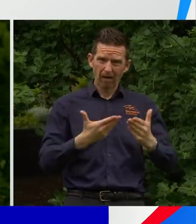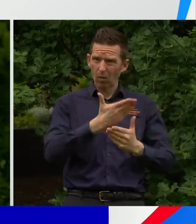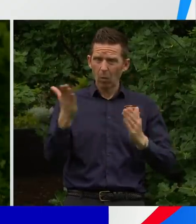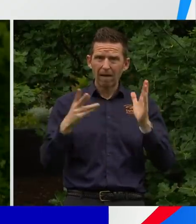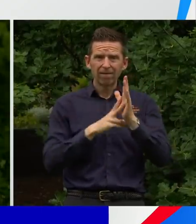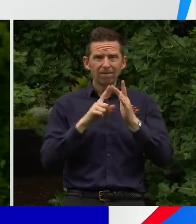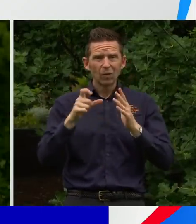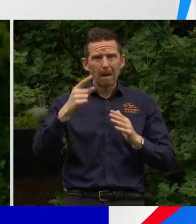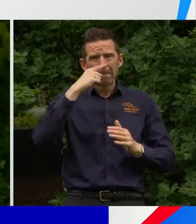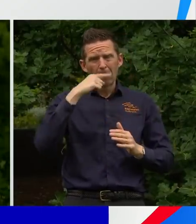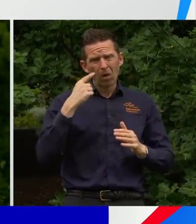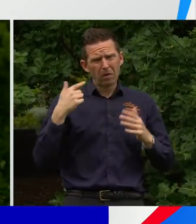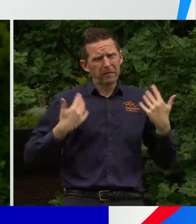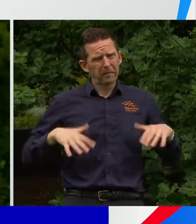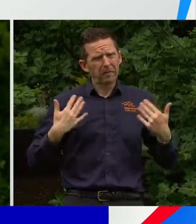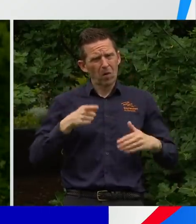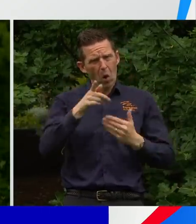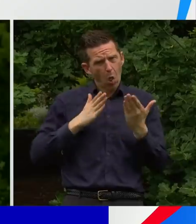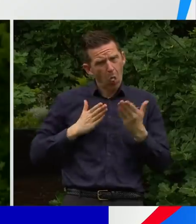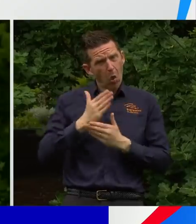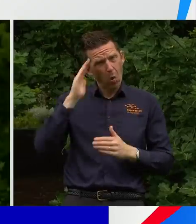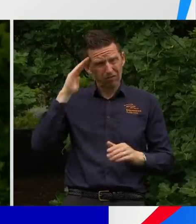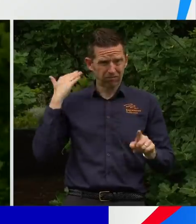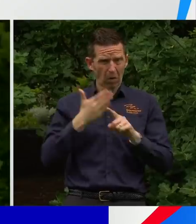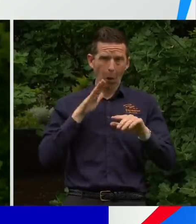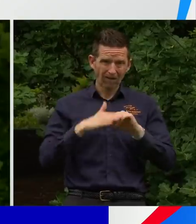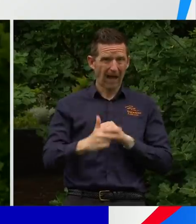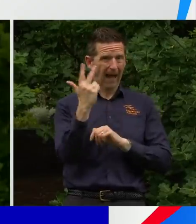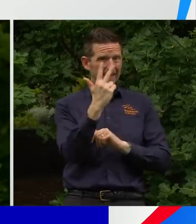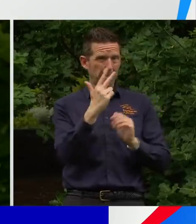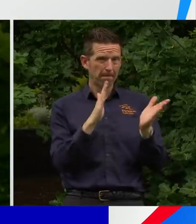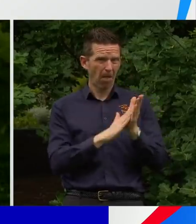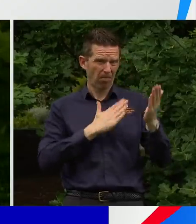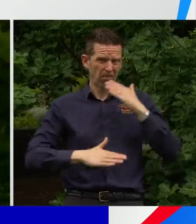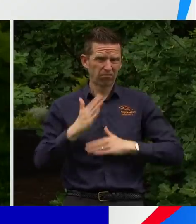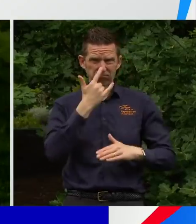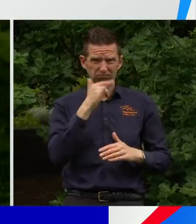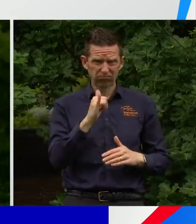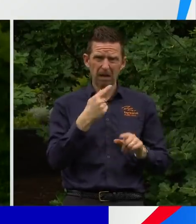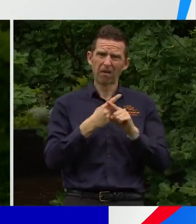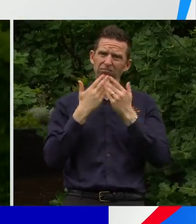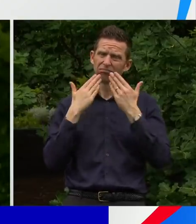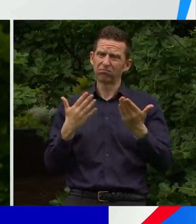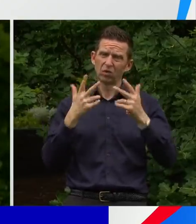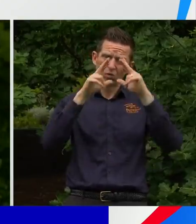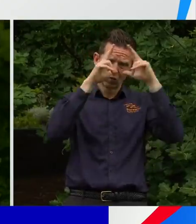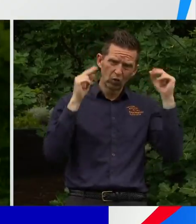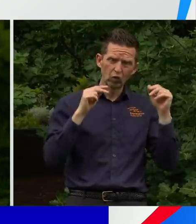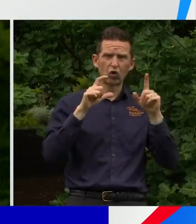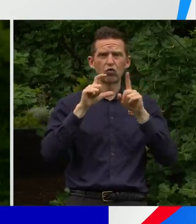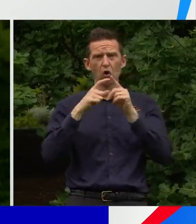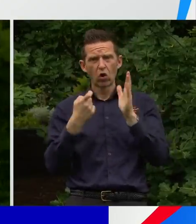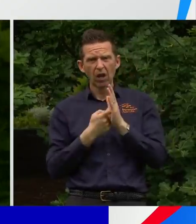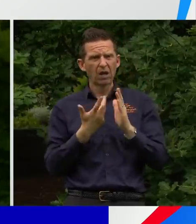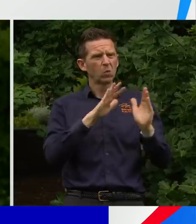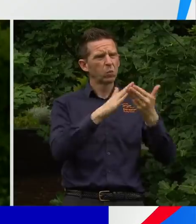been through so much these last 18 plus months. Again, to the healthcare workers from primary care, community care